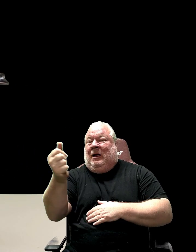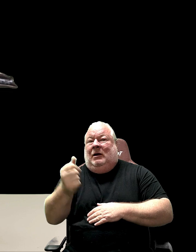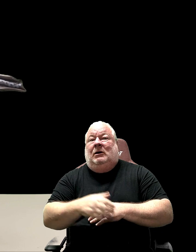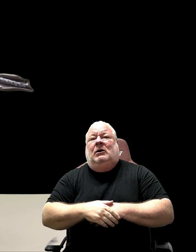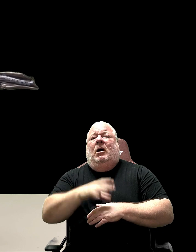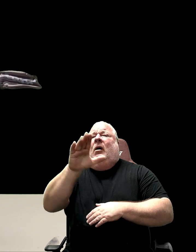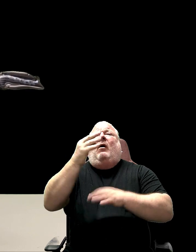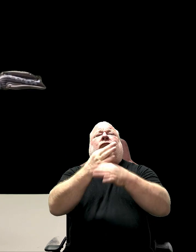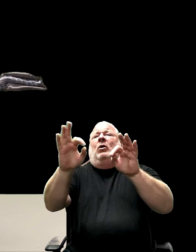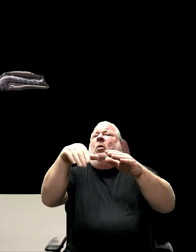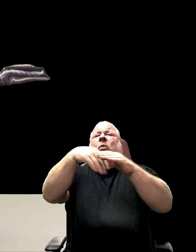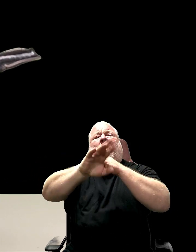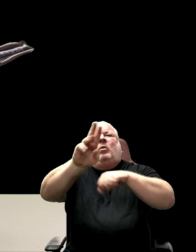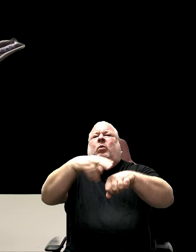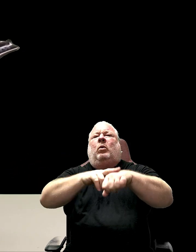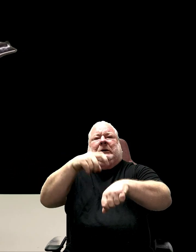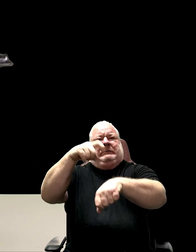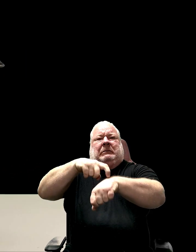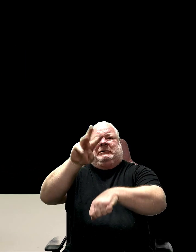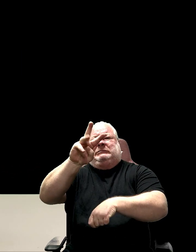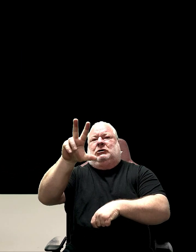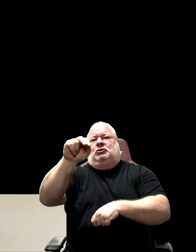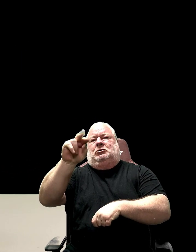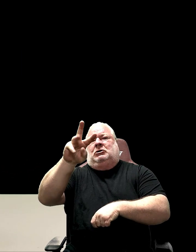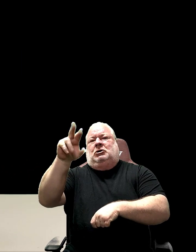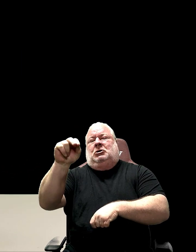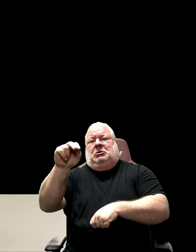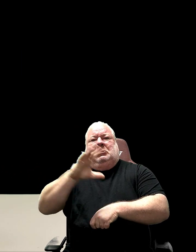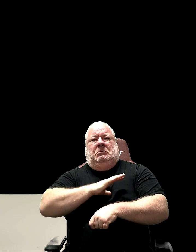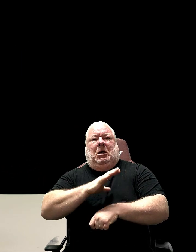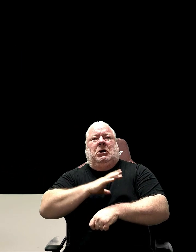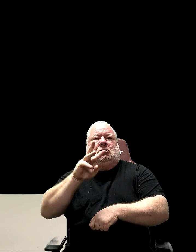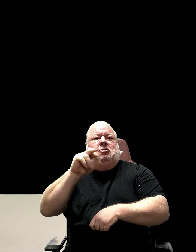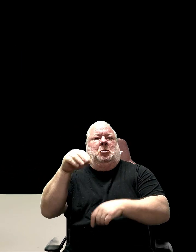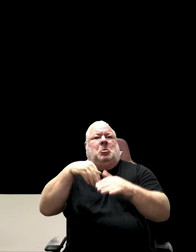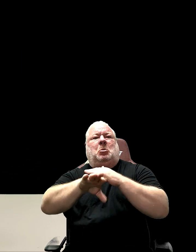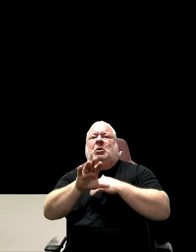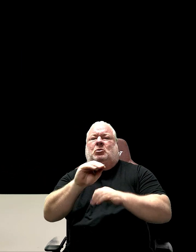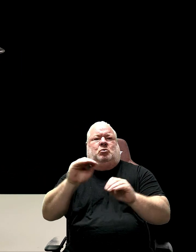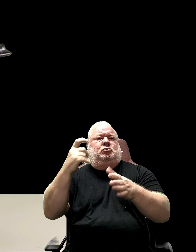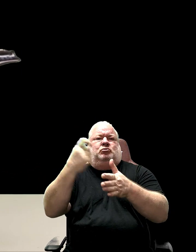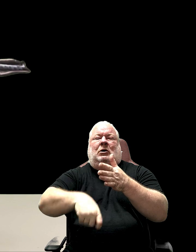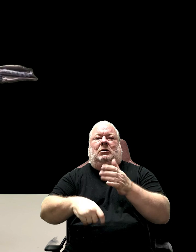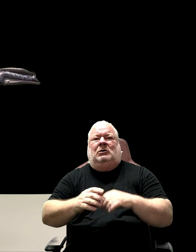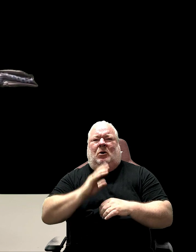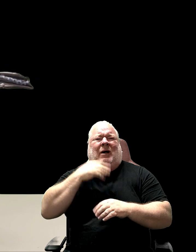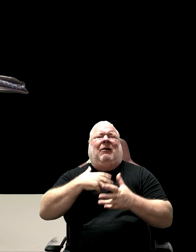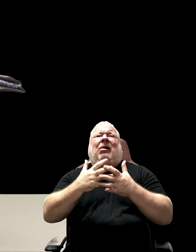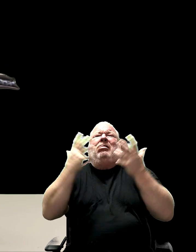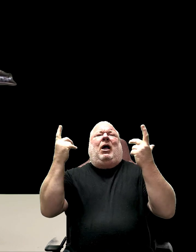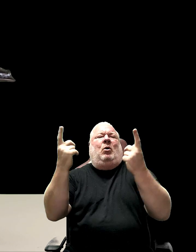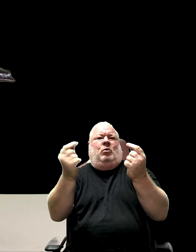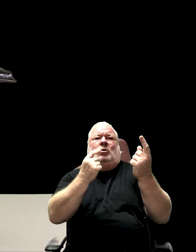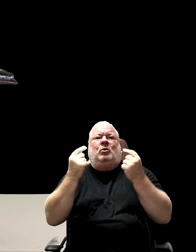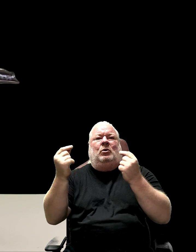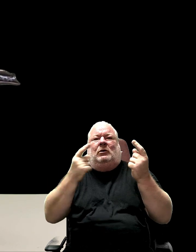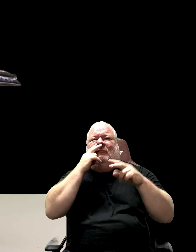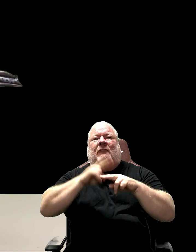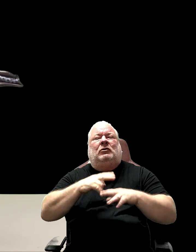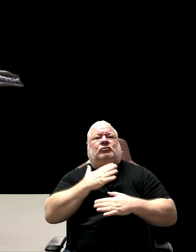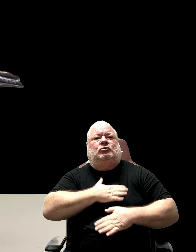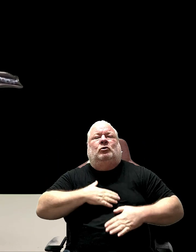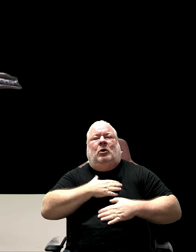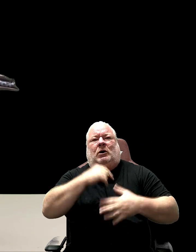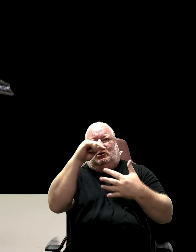have free general admission that starts at 630 if you'd like to join us then. We're going to have loads of fun stuff to